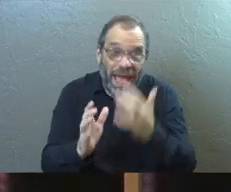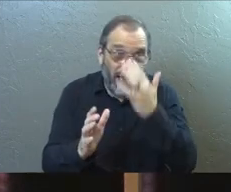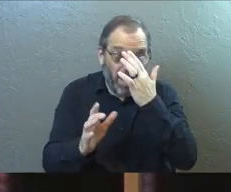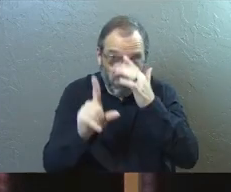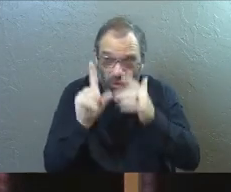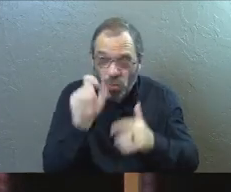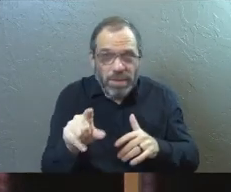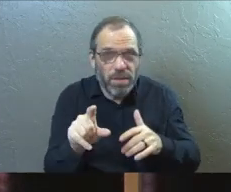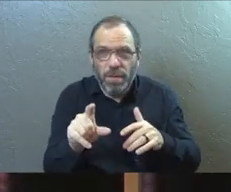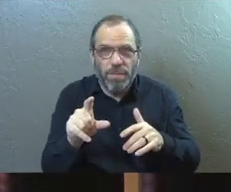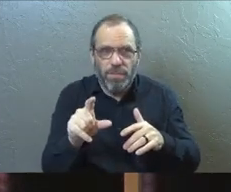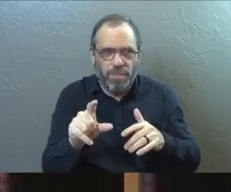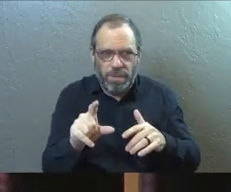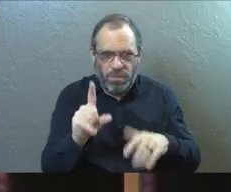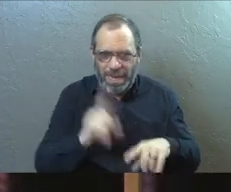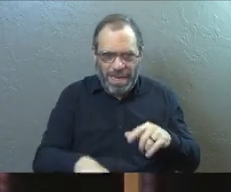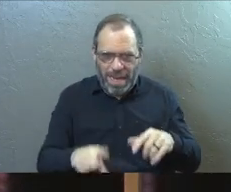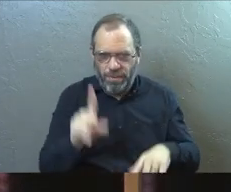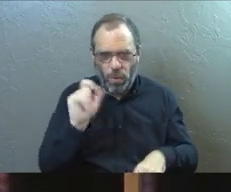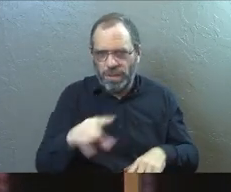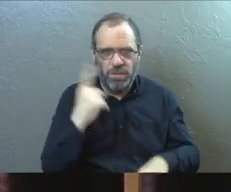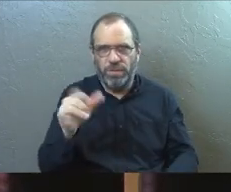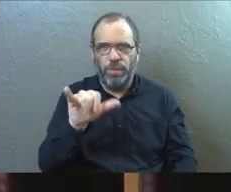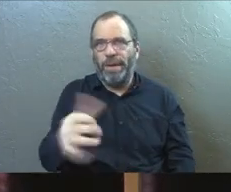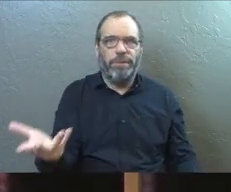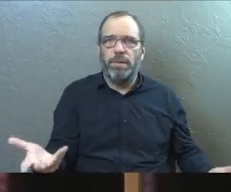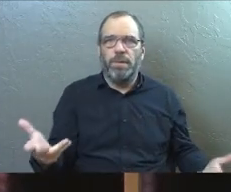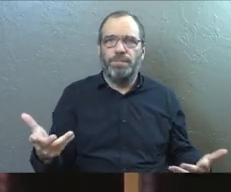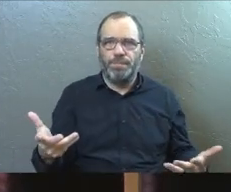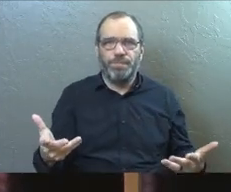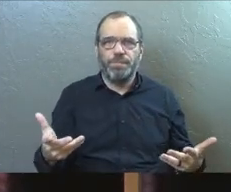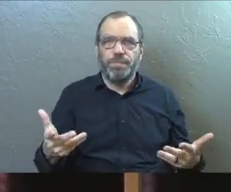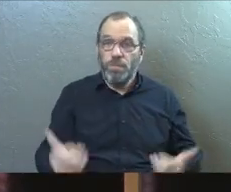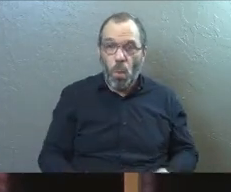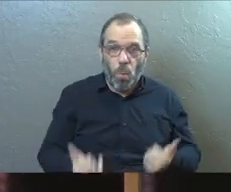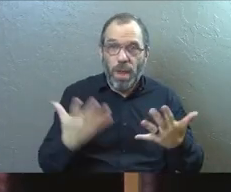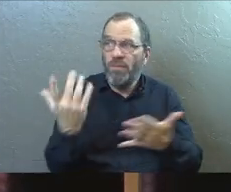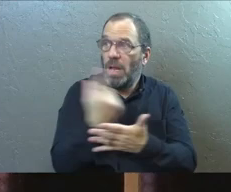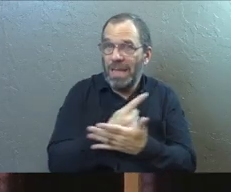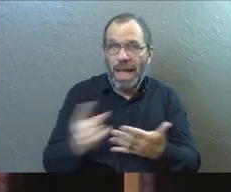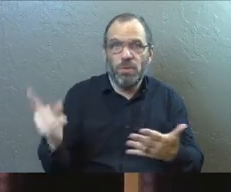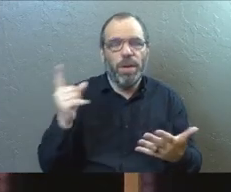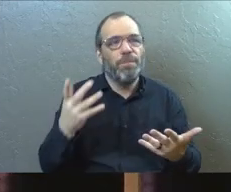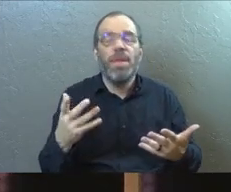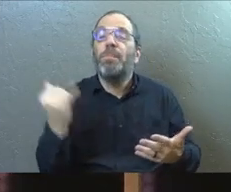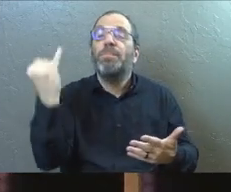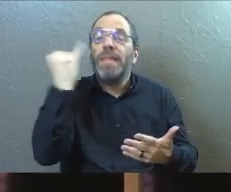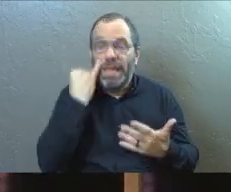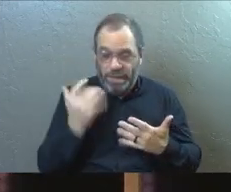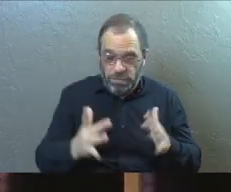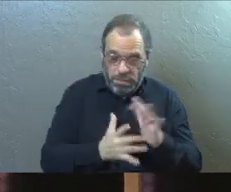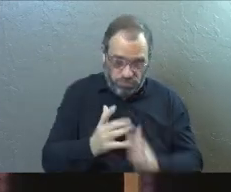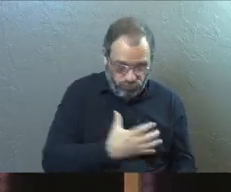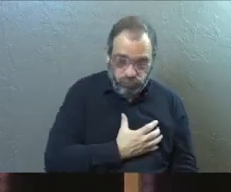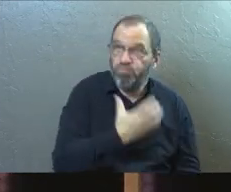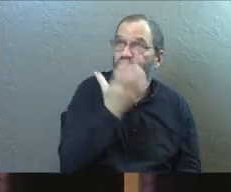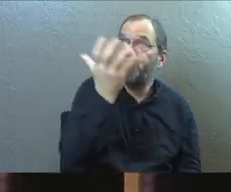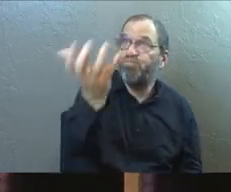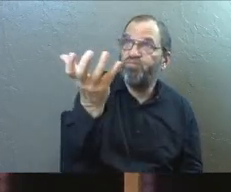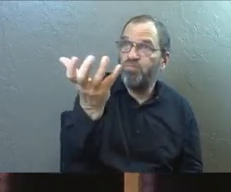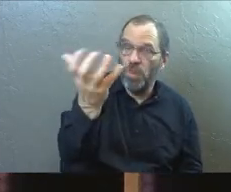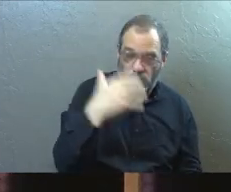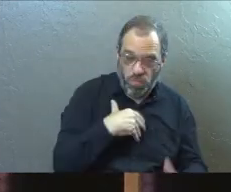your questions and doubts. You just can't have them forever. However, we offered to people last week, like if you're going to give your heart to Jesus Christ,